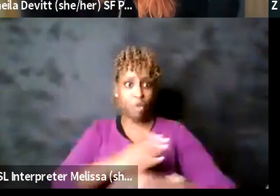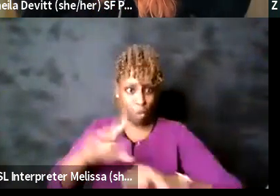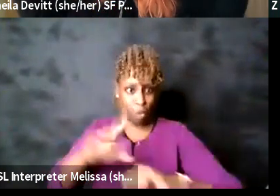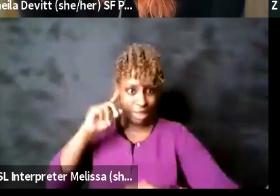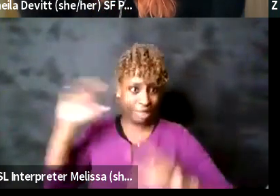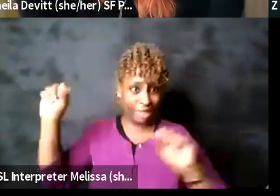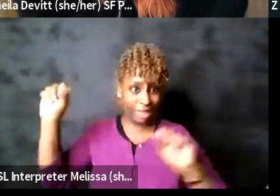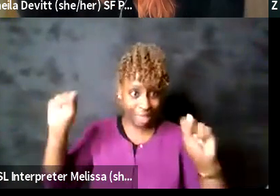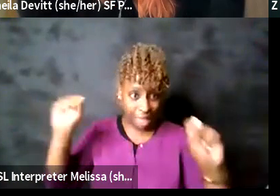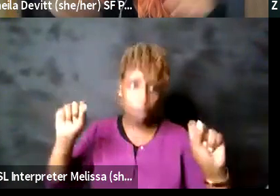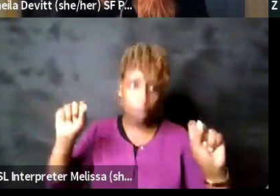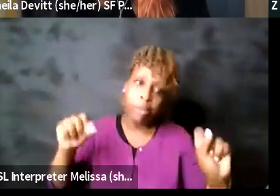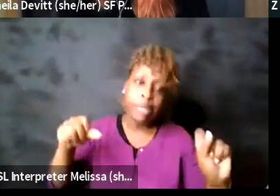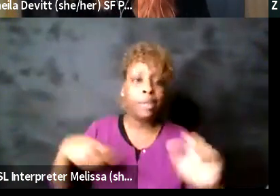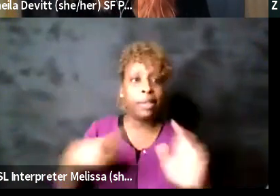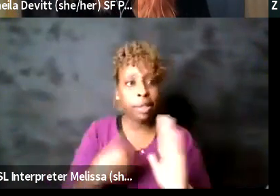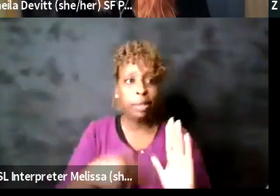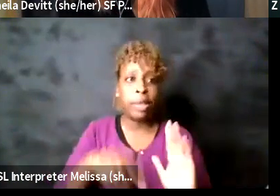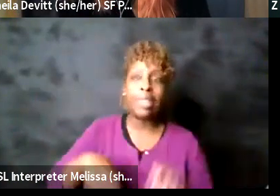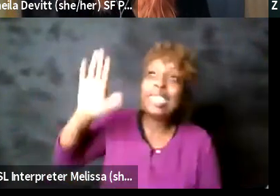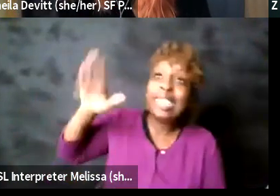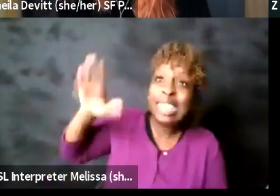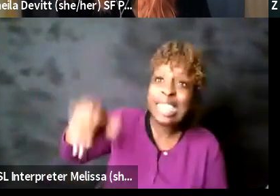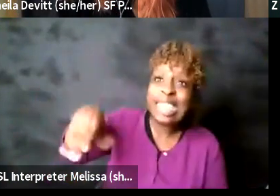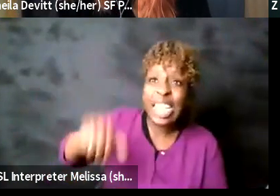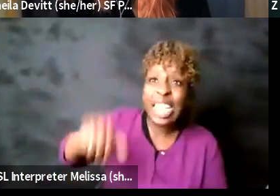bass boom boom boom um